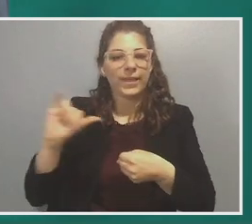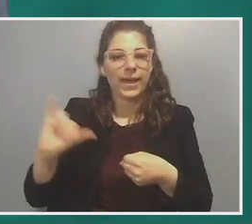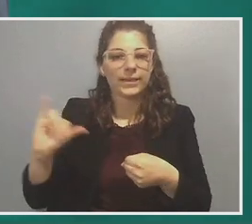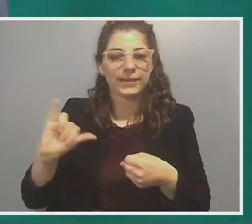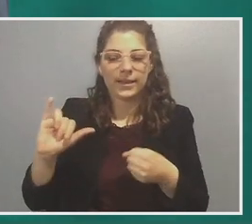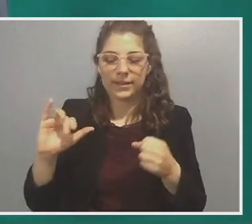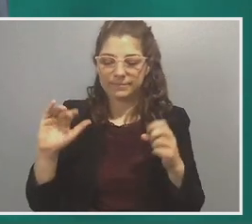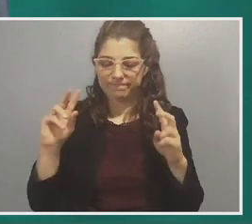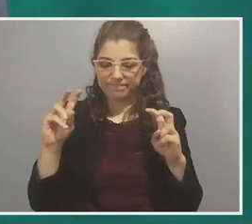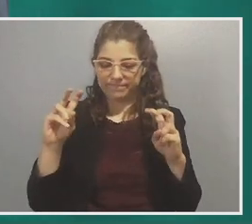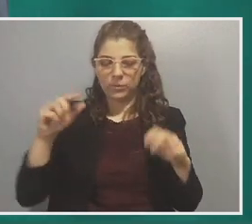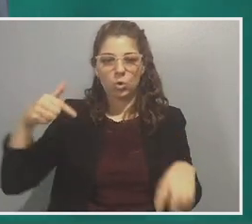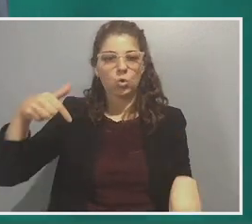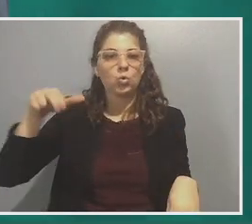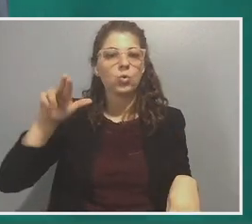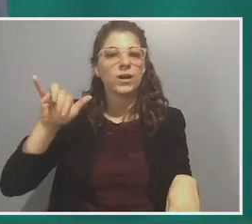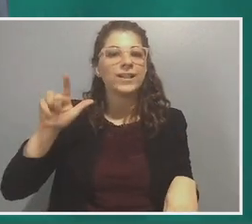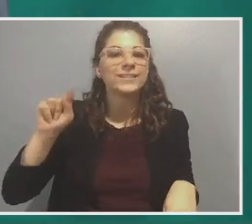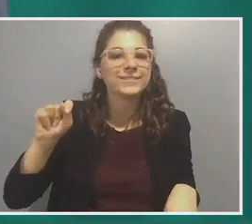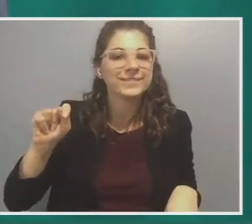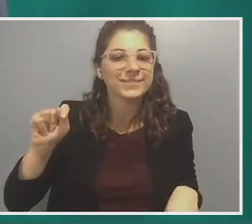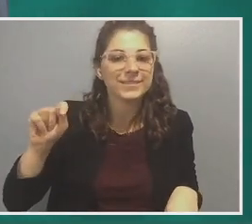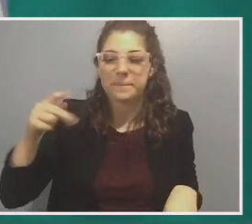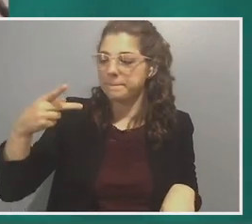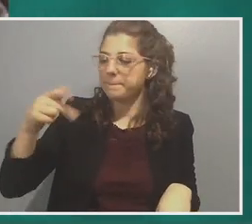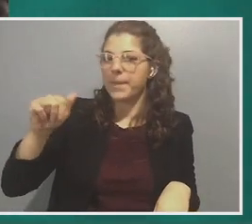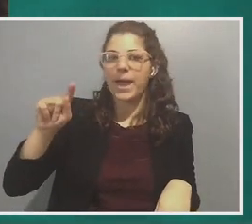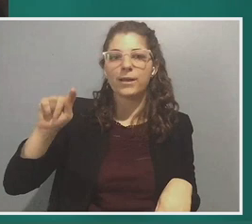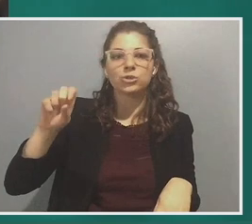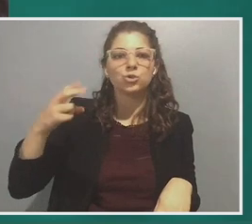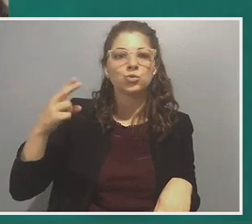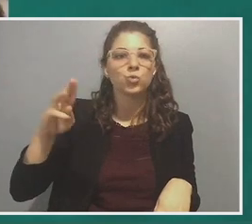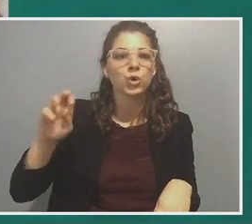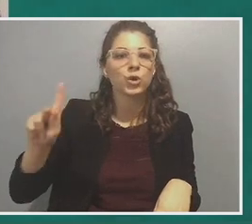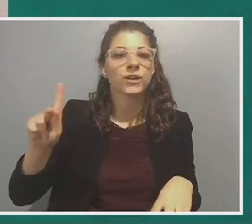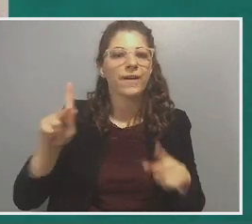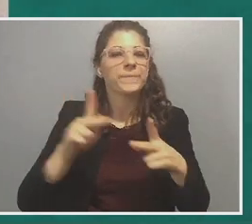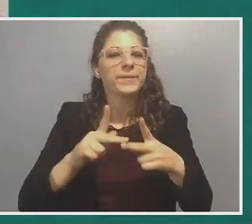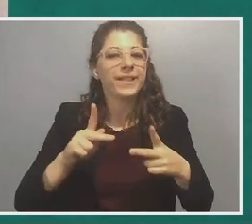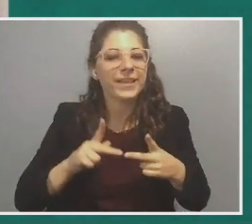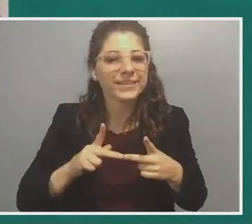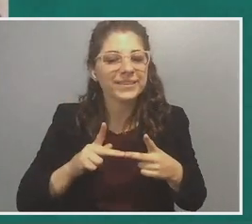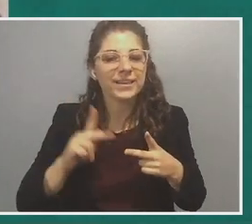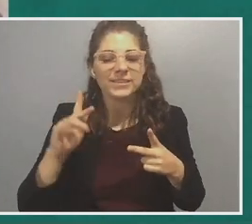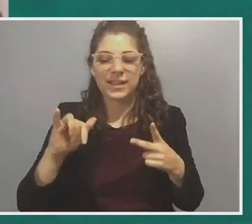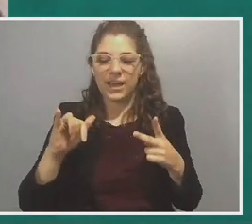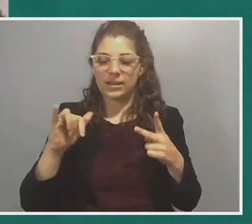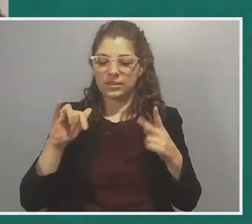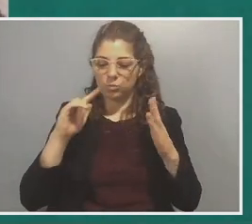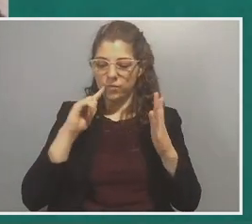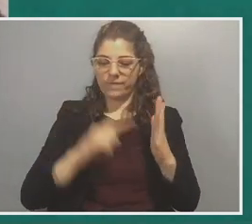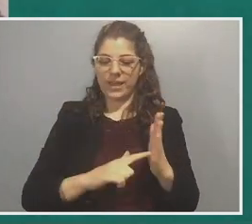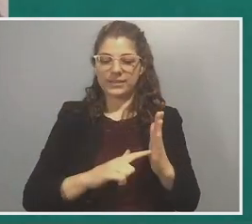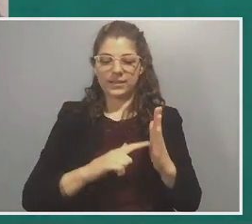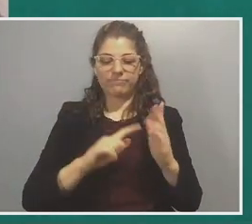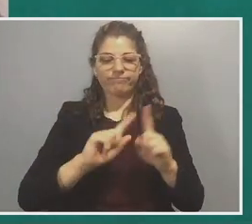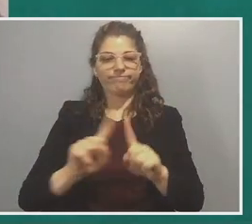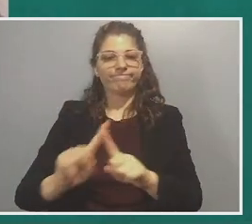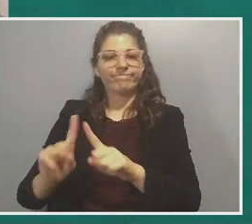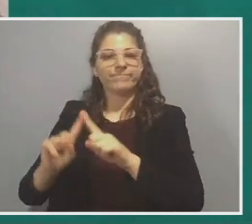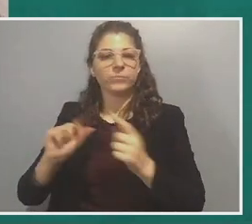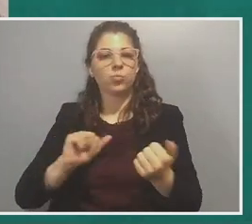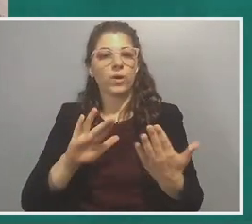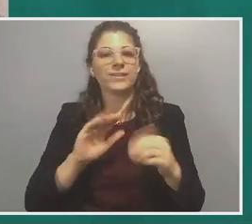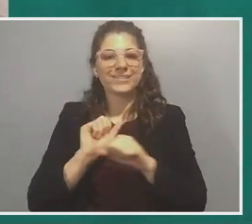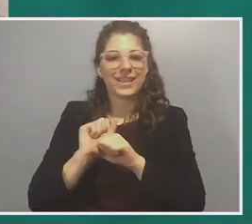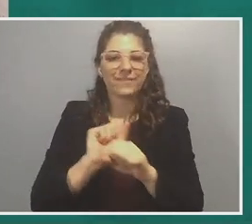quilt, our sort of patchwork of places that reflect the myriad of ways that slavery is